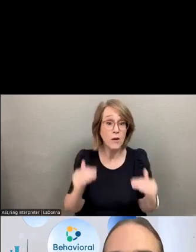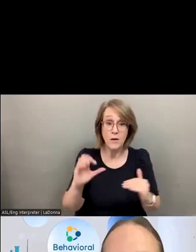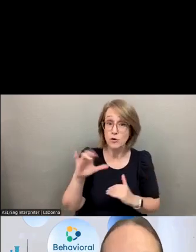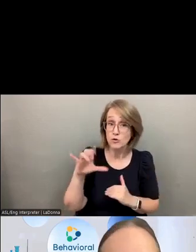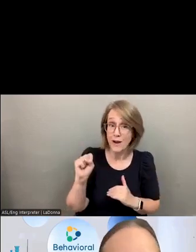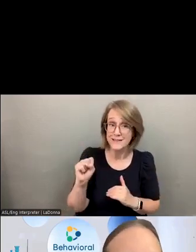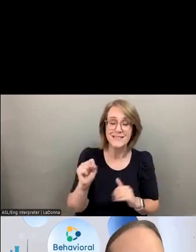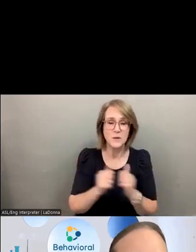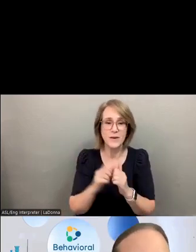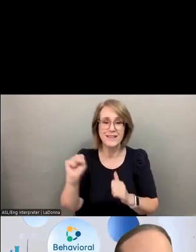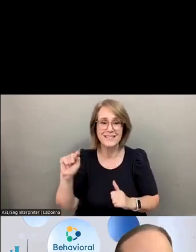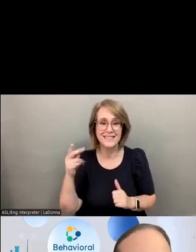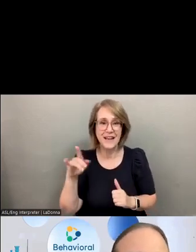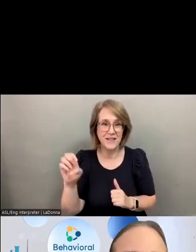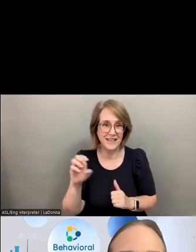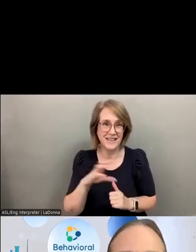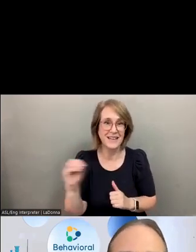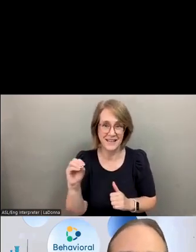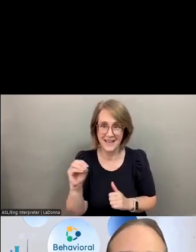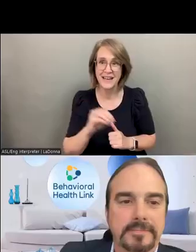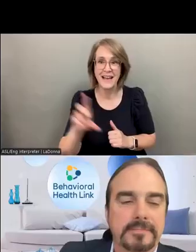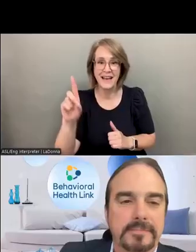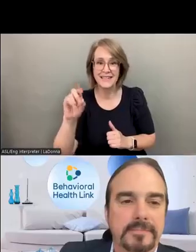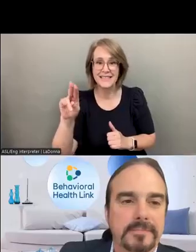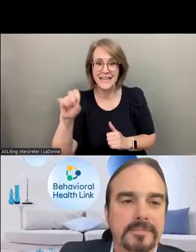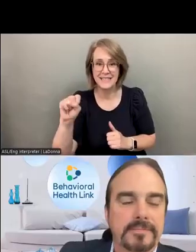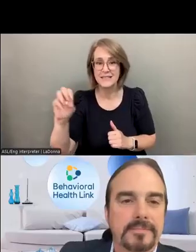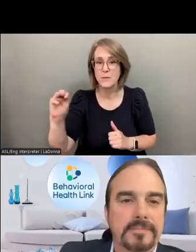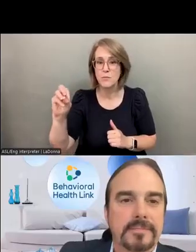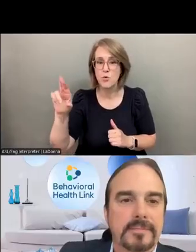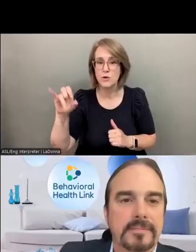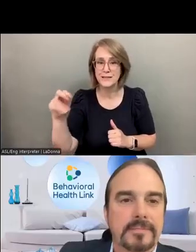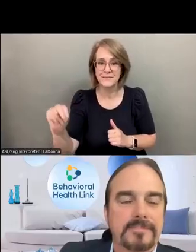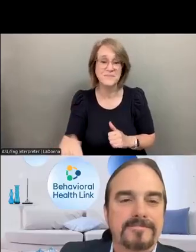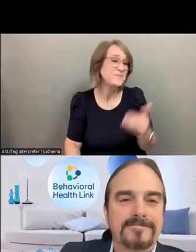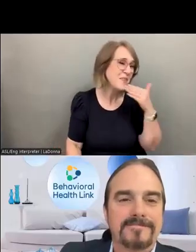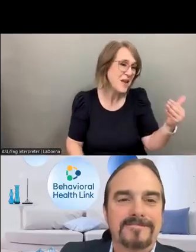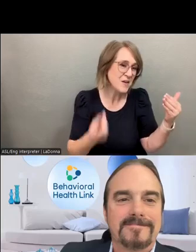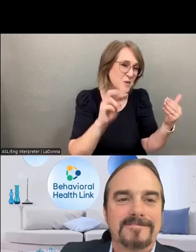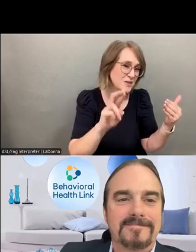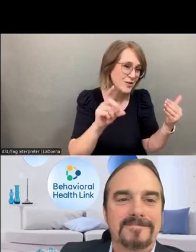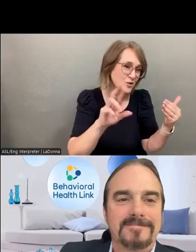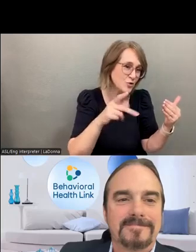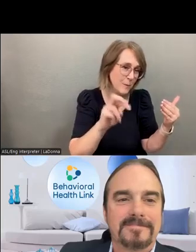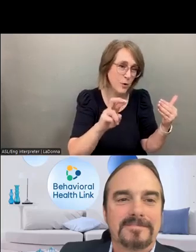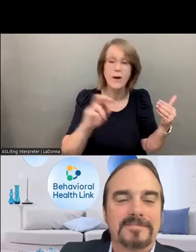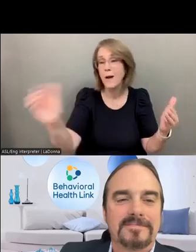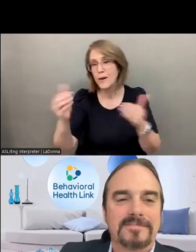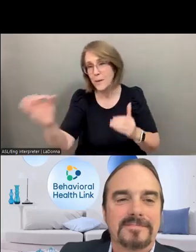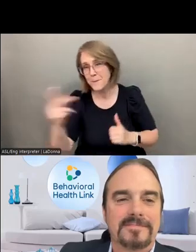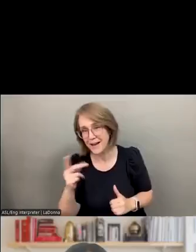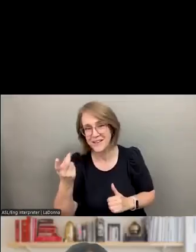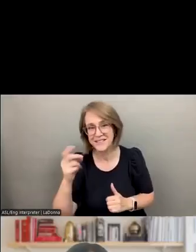friends, Stephanie Hepburn and Denny Morrison again. Stephanie. Thanks, Dr. Draper. I'd like to welcome back